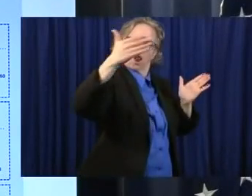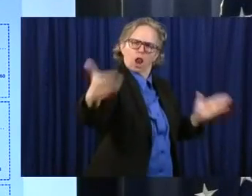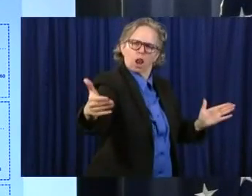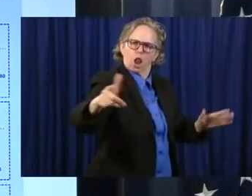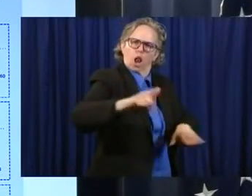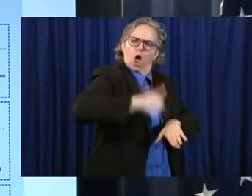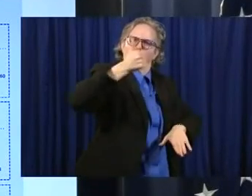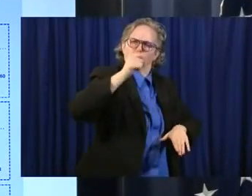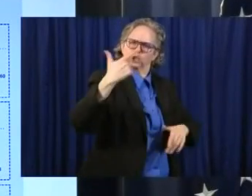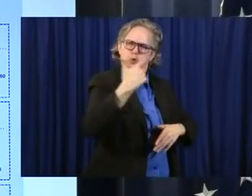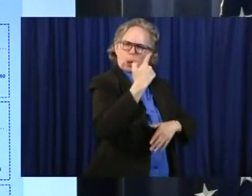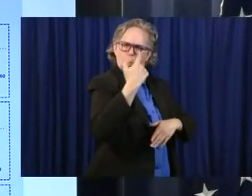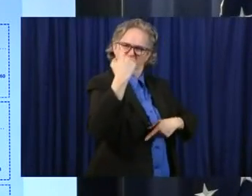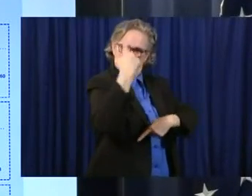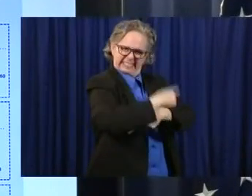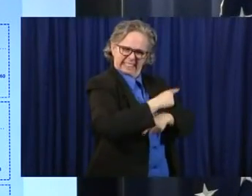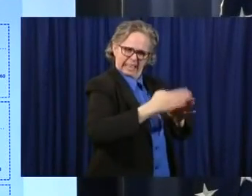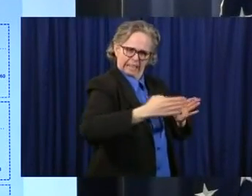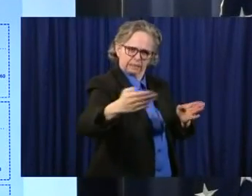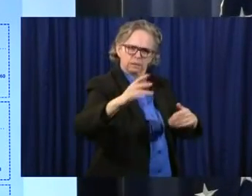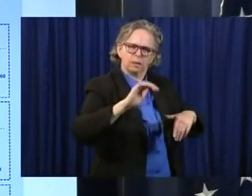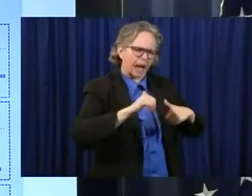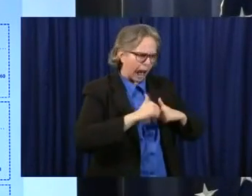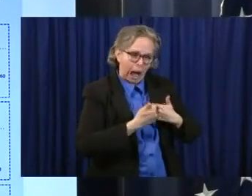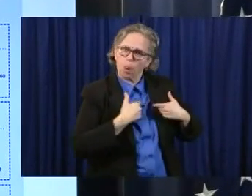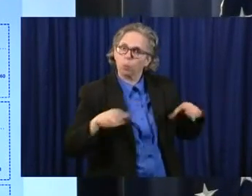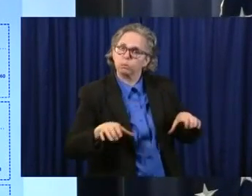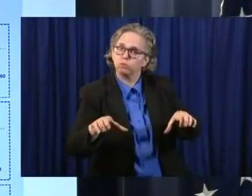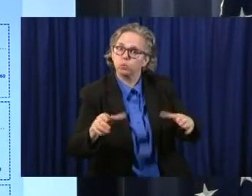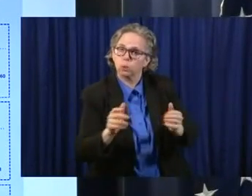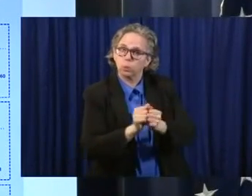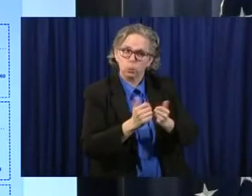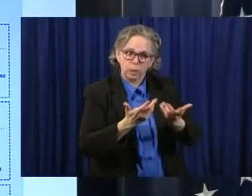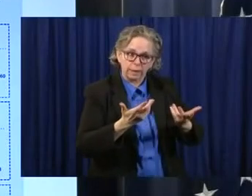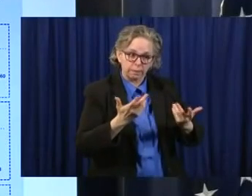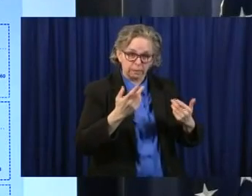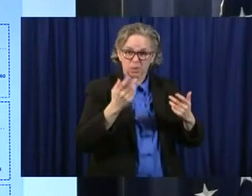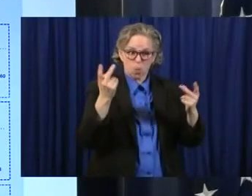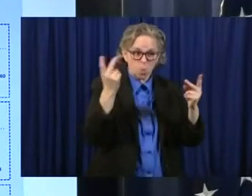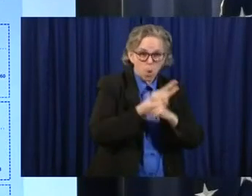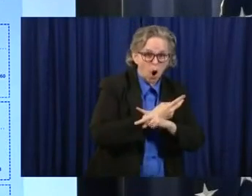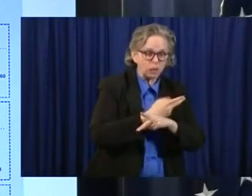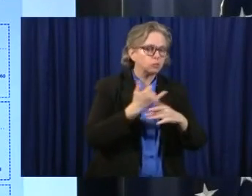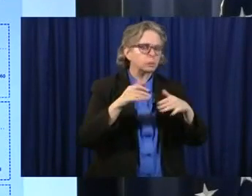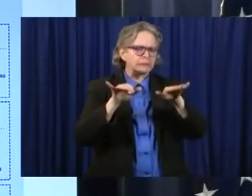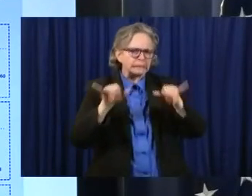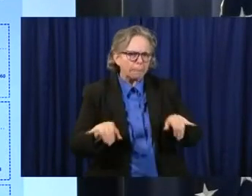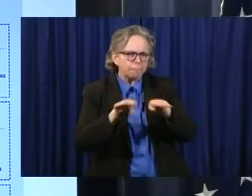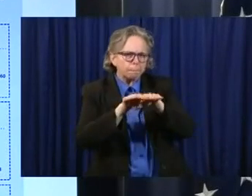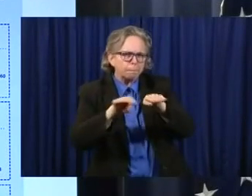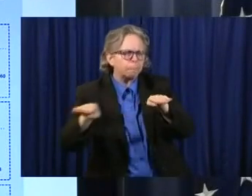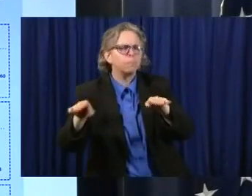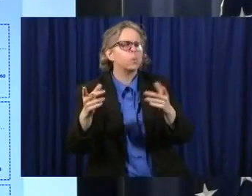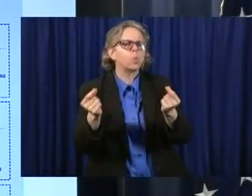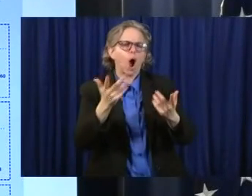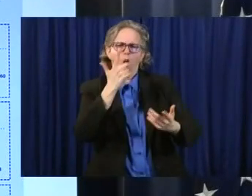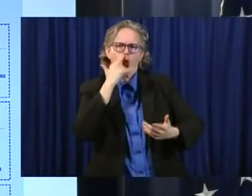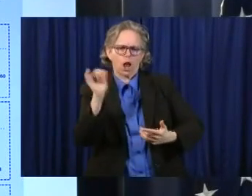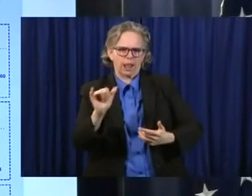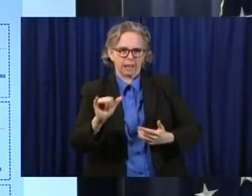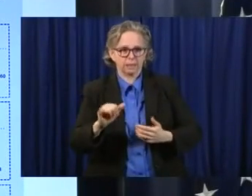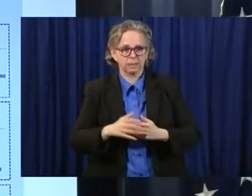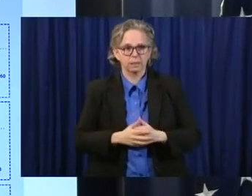worse? Are we doing the same? And I always look at, there's a lot of things to look at, but I always look at hospitalizations because